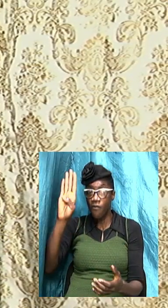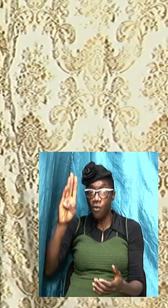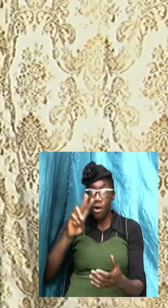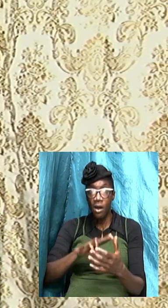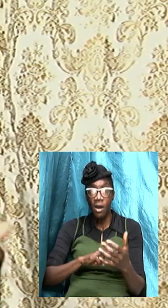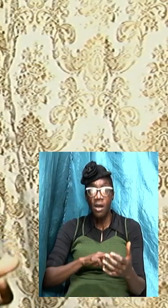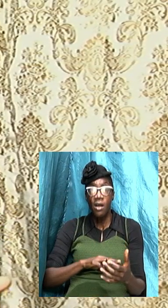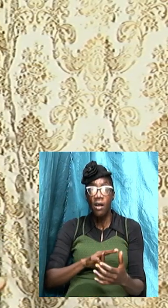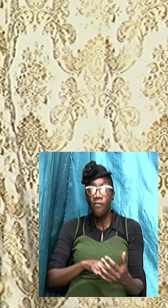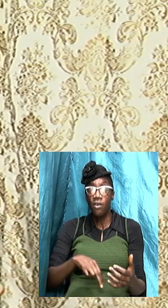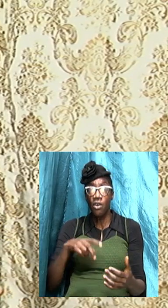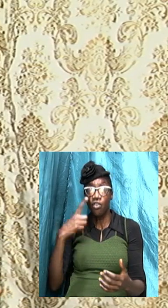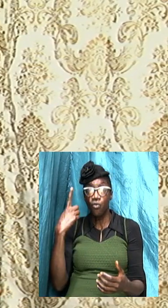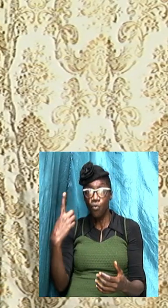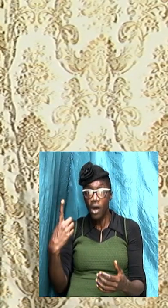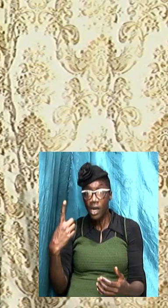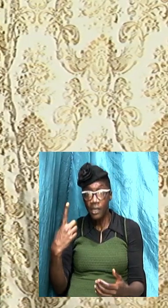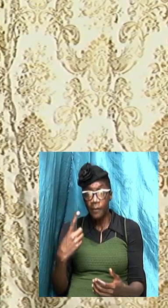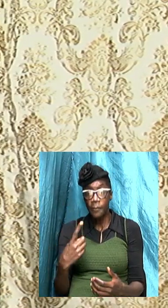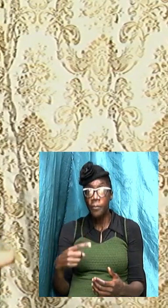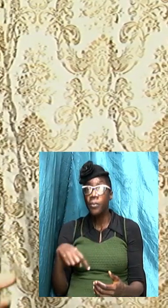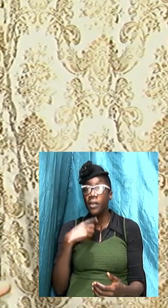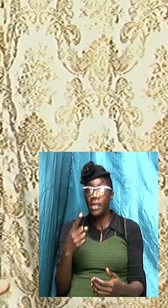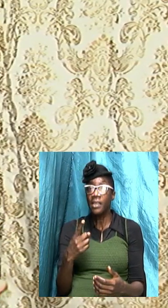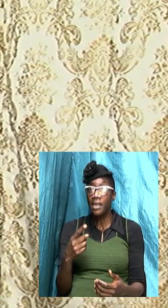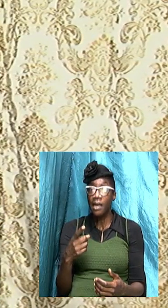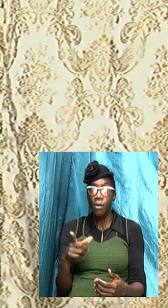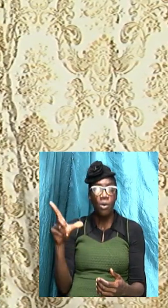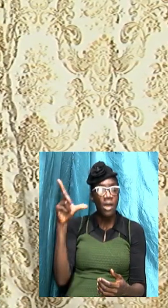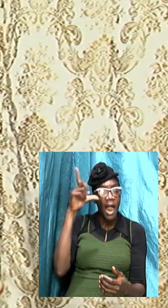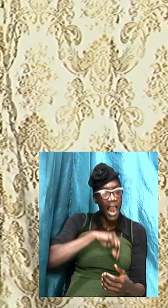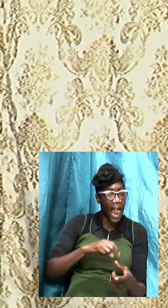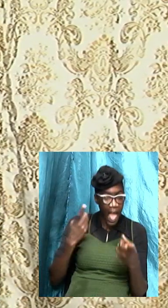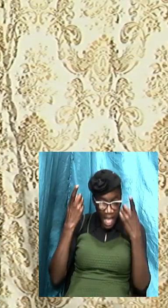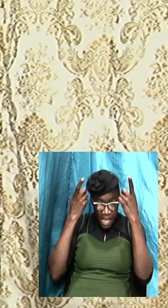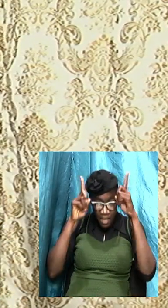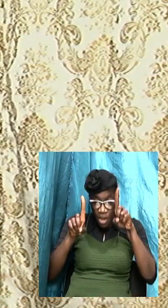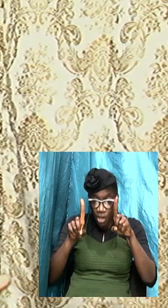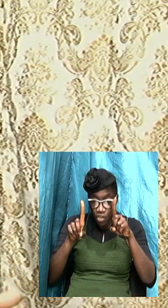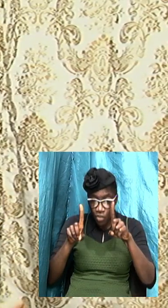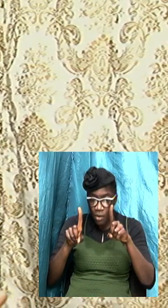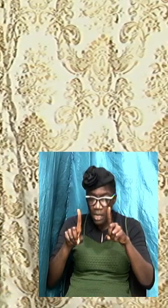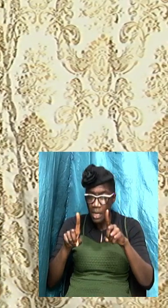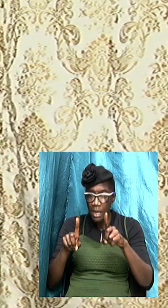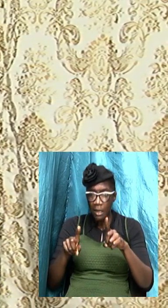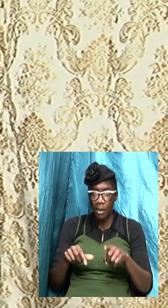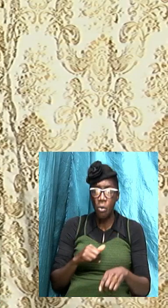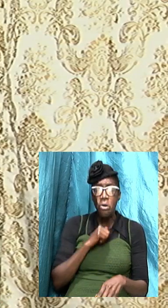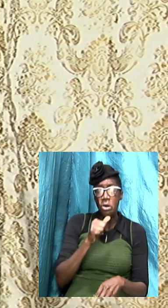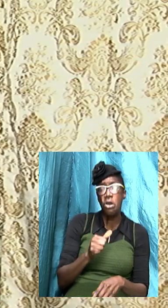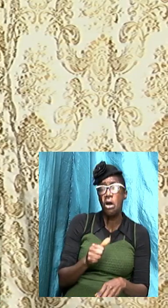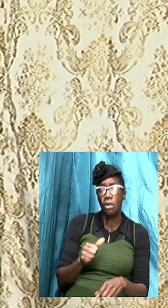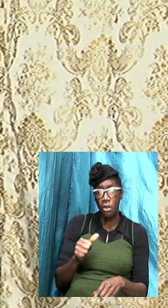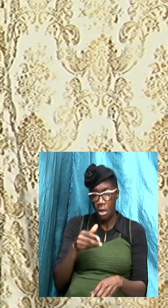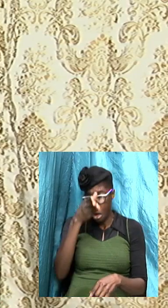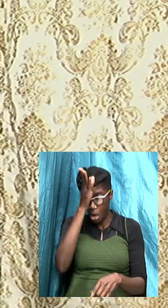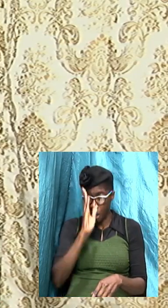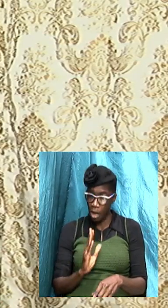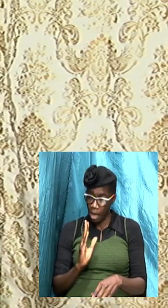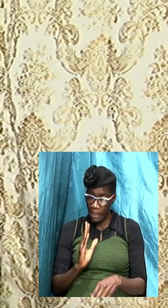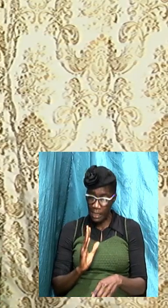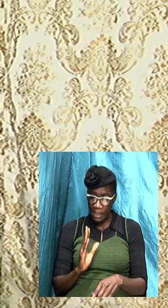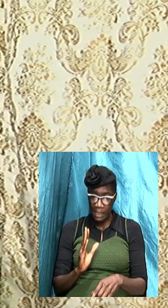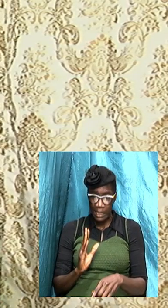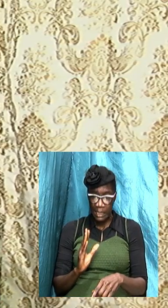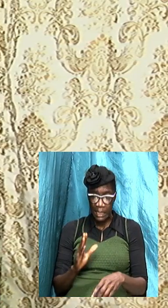it tells us about false doctrine and it tells us about ungodly teachings of Satan and